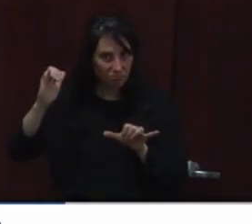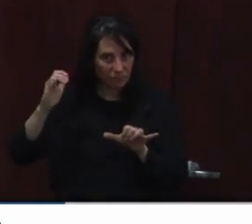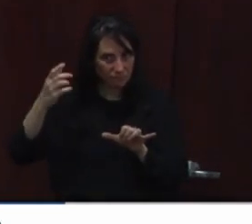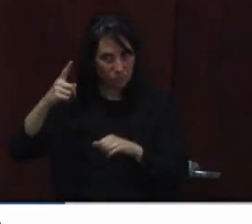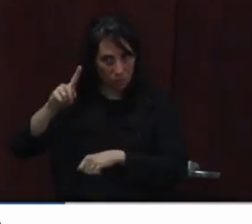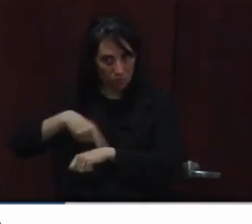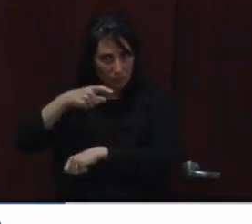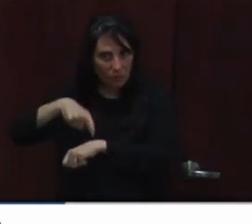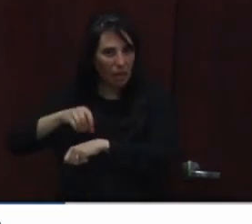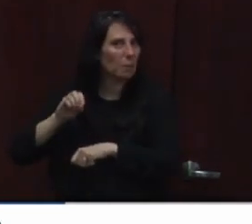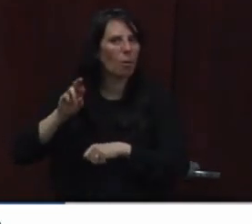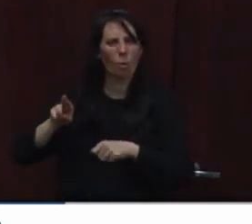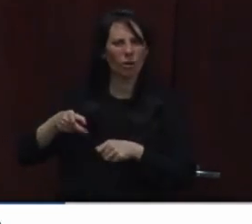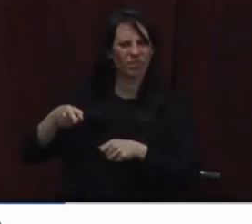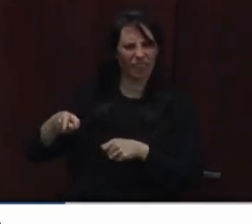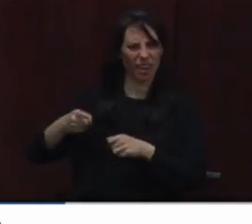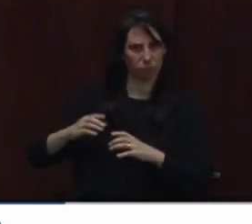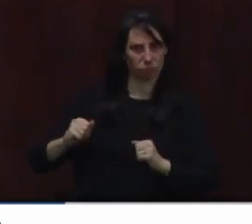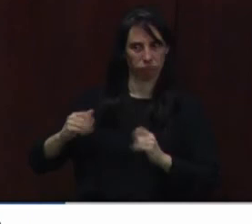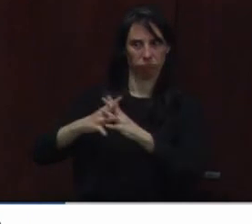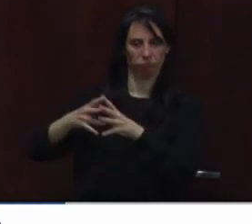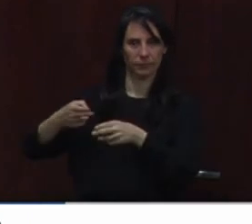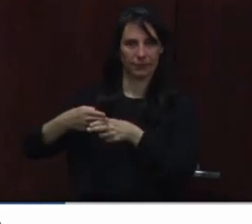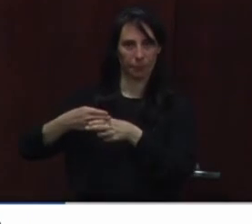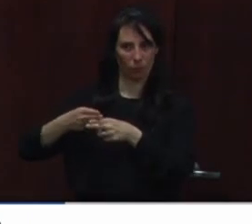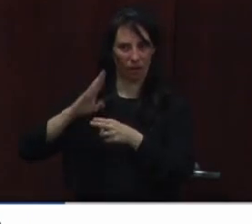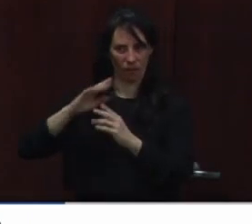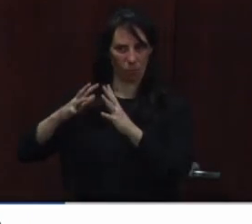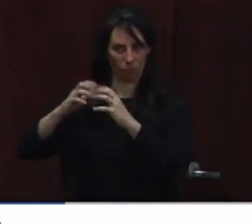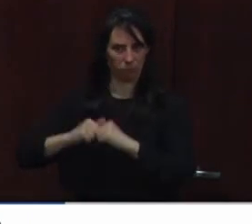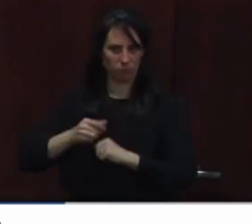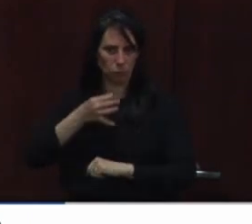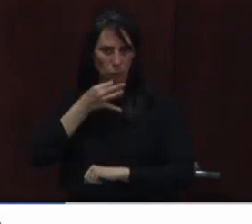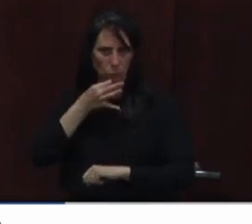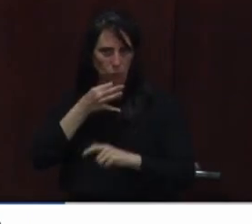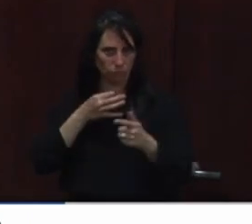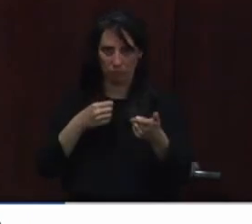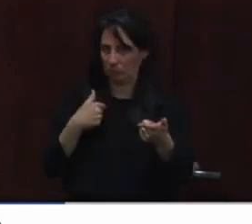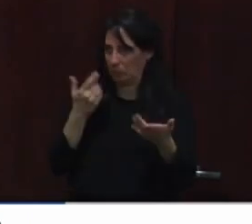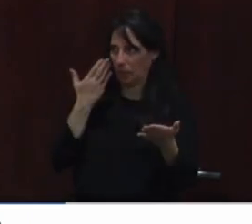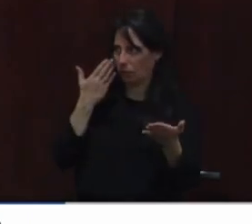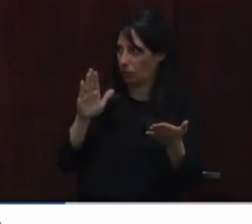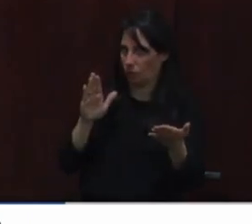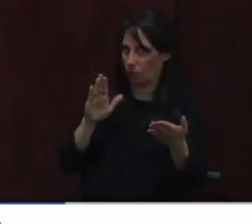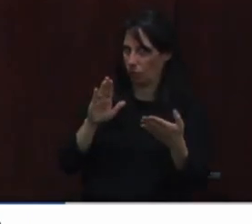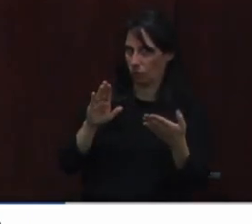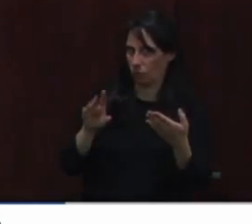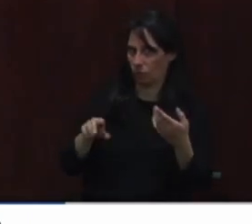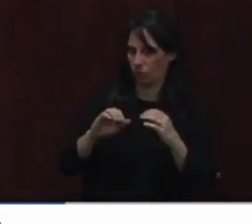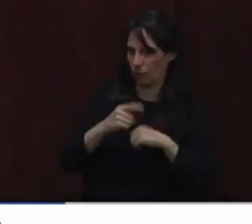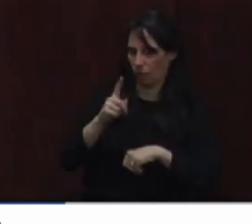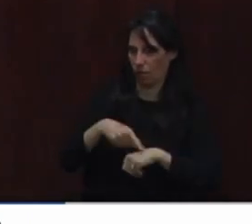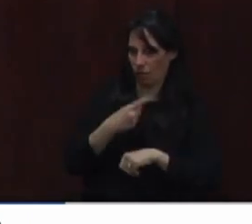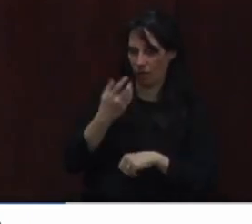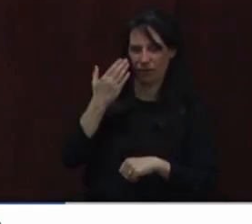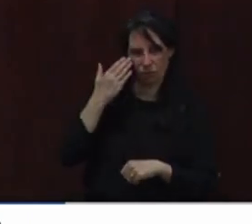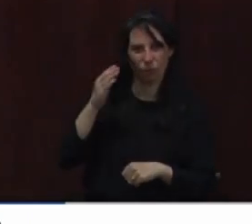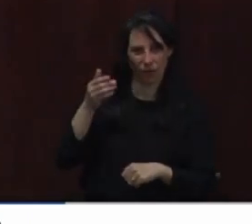continuation of those large sites I do know that Secretary Cohen did release more information today